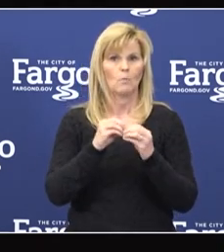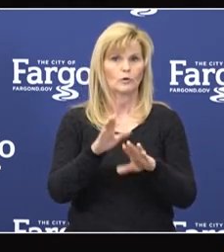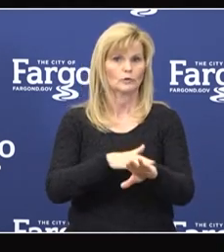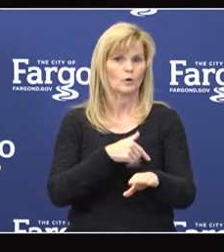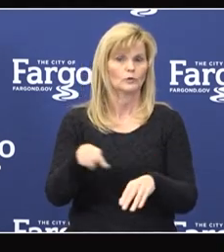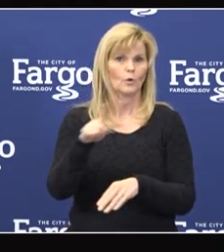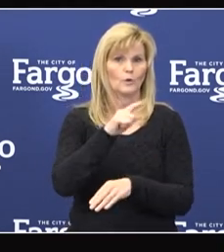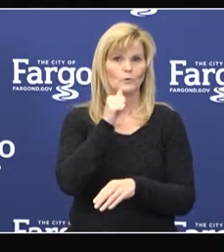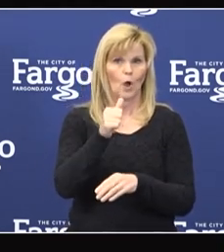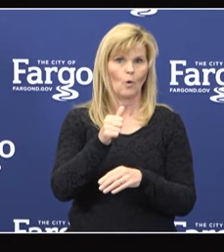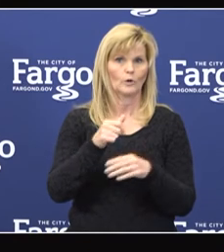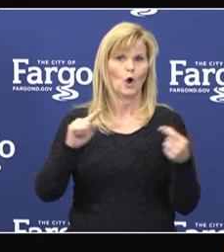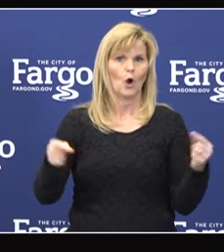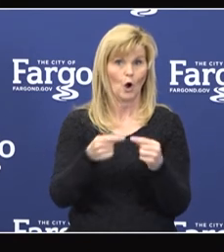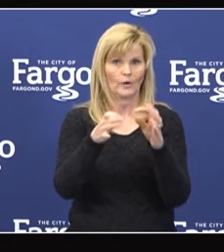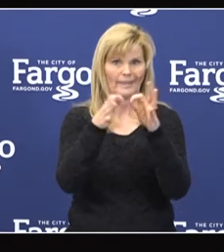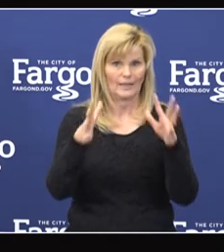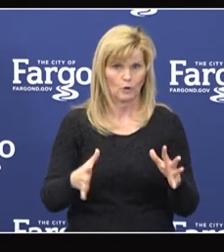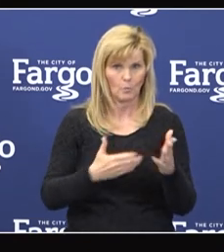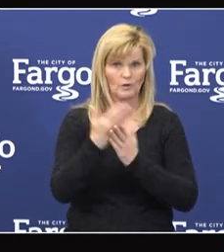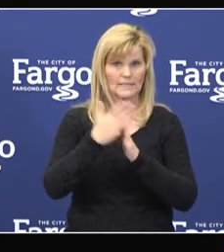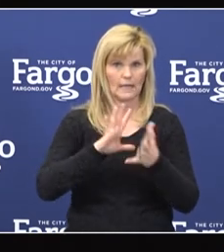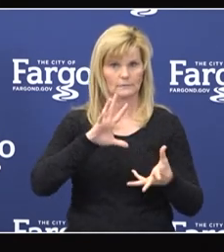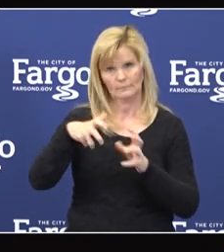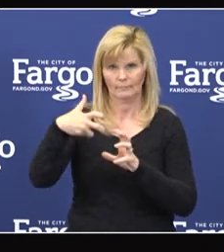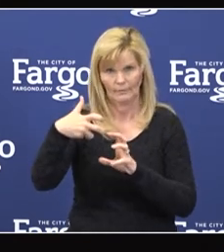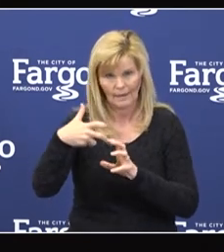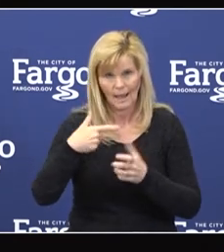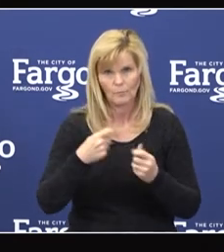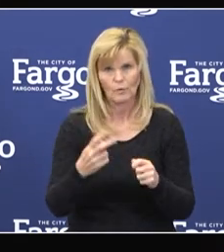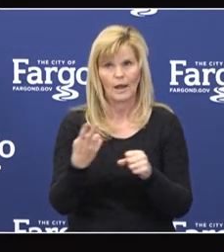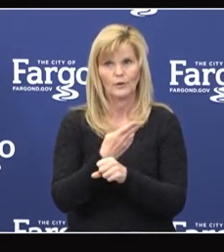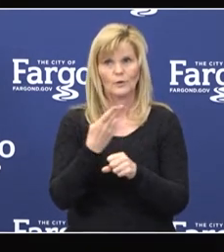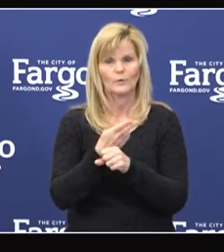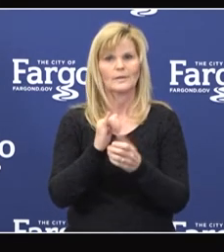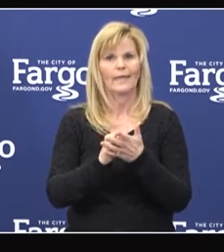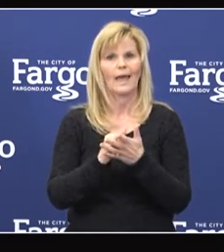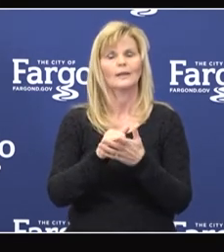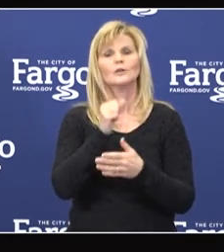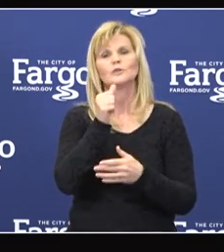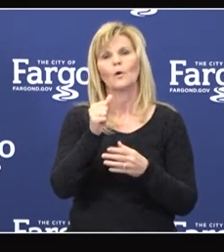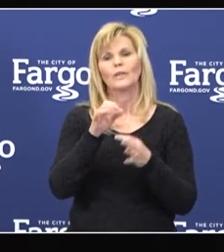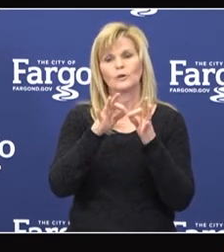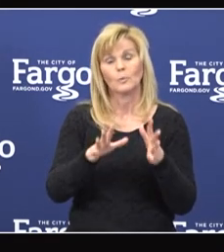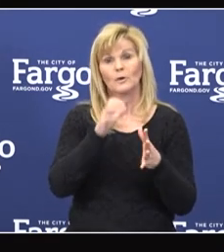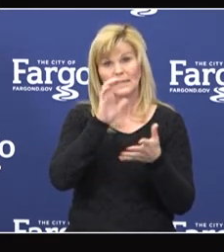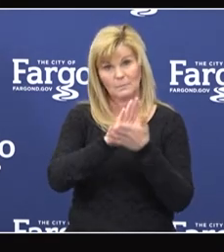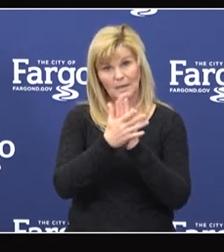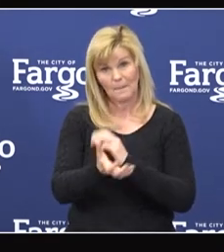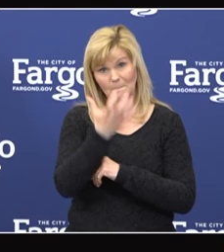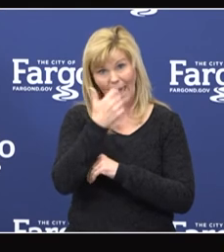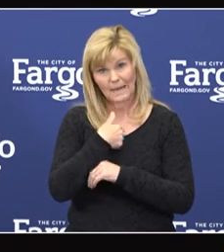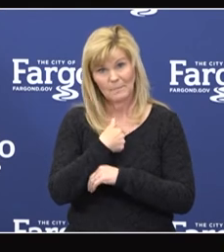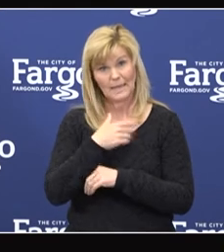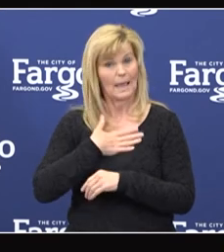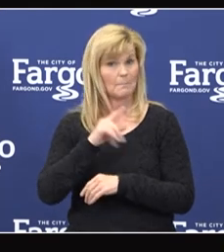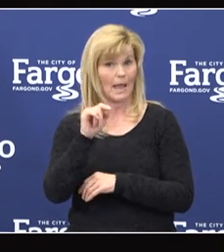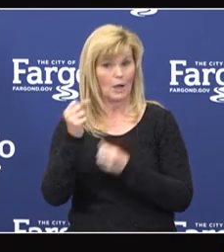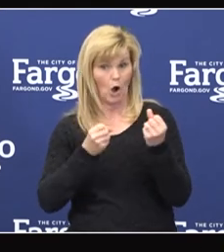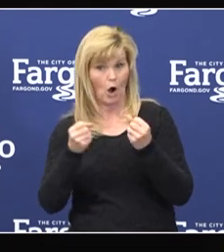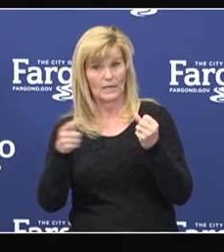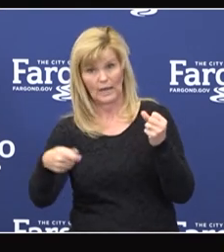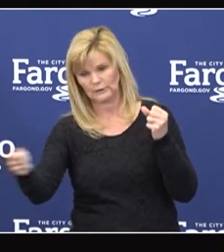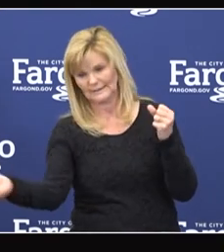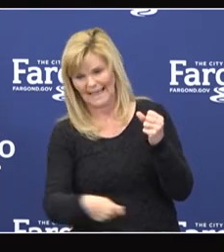don't tear a ligament in your hand. I'm also trying to use words that are more commonly used so you don't get mad at me and slash my tires. So yeah, I'm doing my